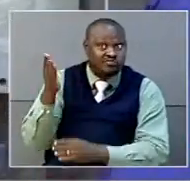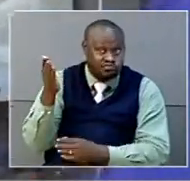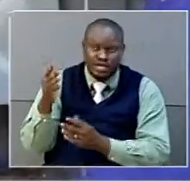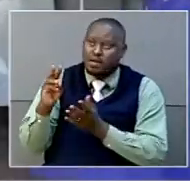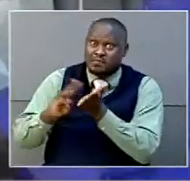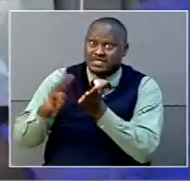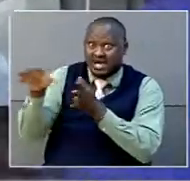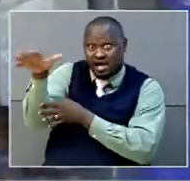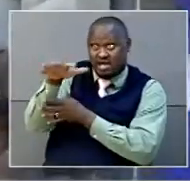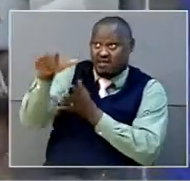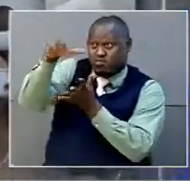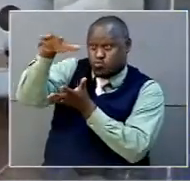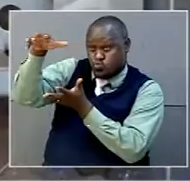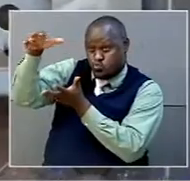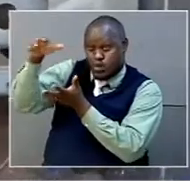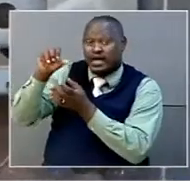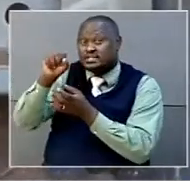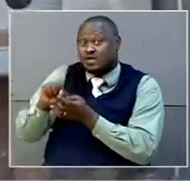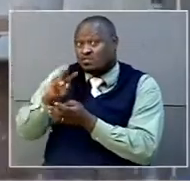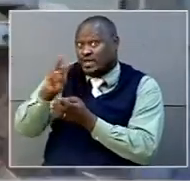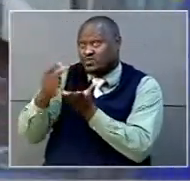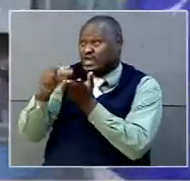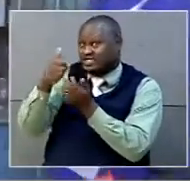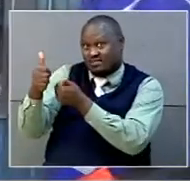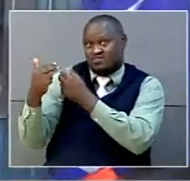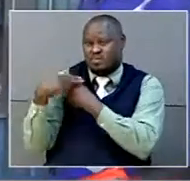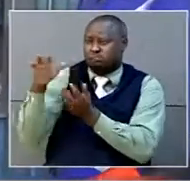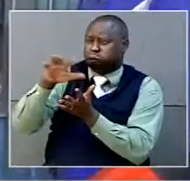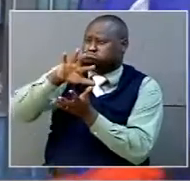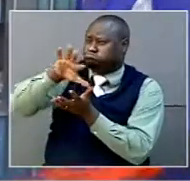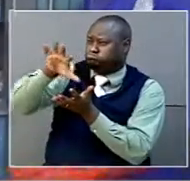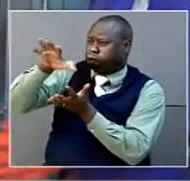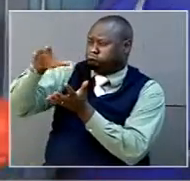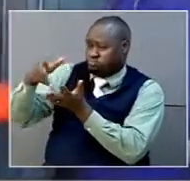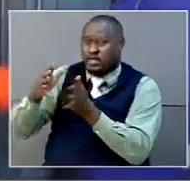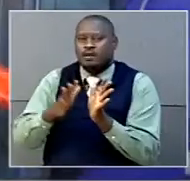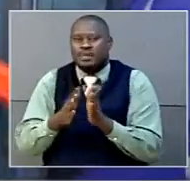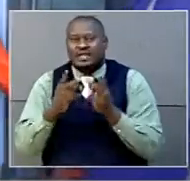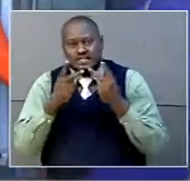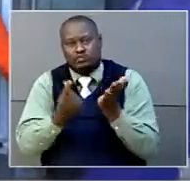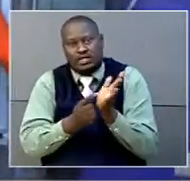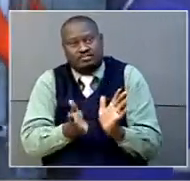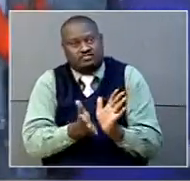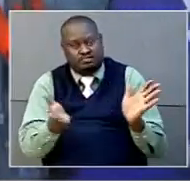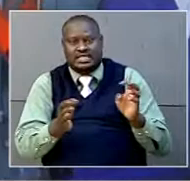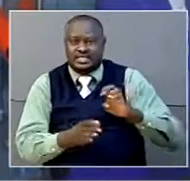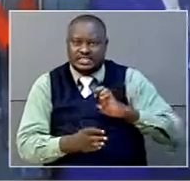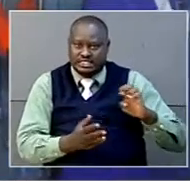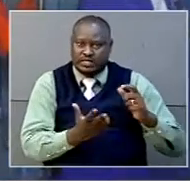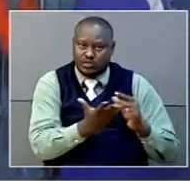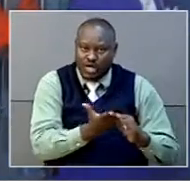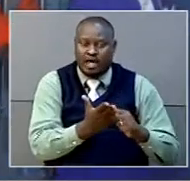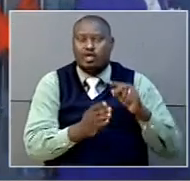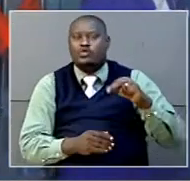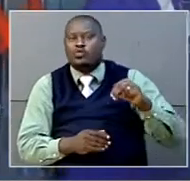from Masaka and southwestern Uganda. And we are looking at increasing the partnerships countrywide to go to eastern Uganda, northern